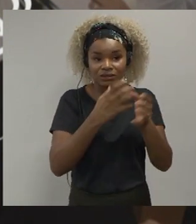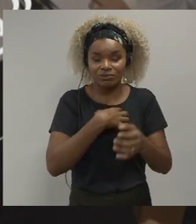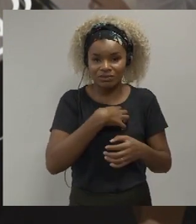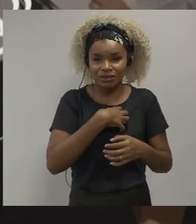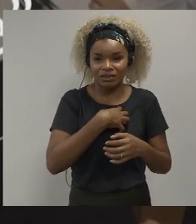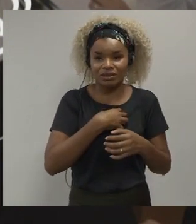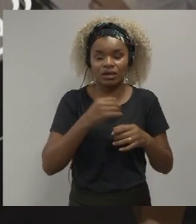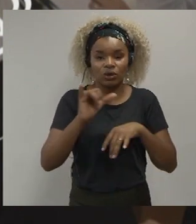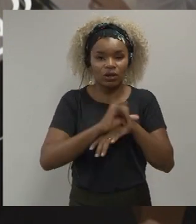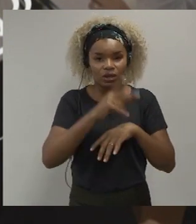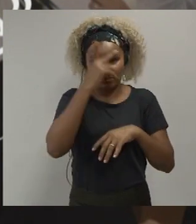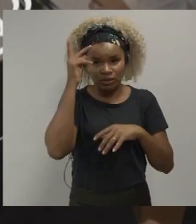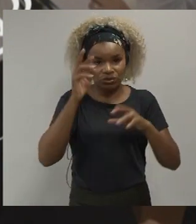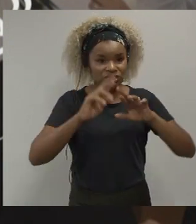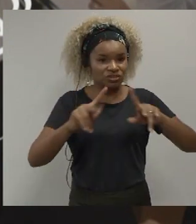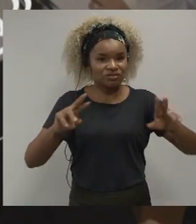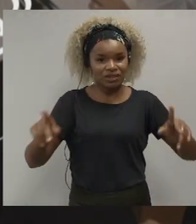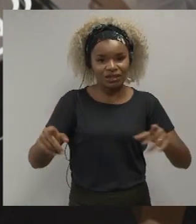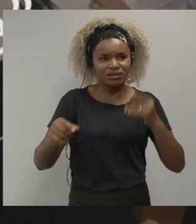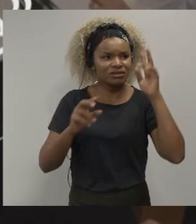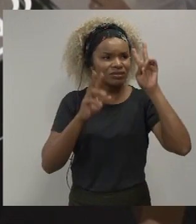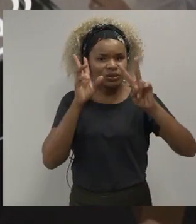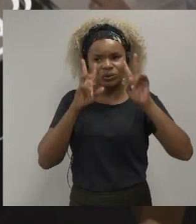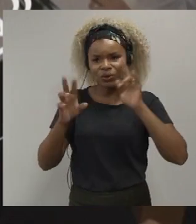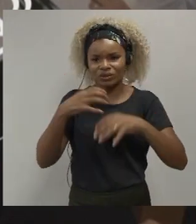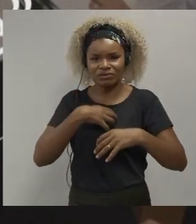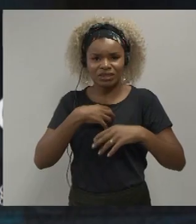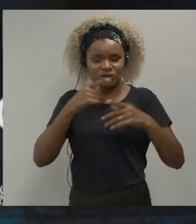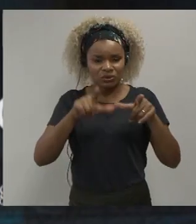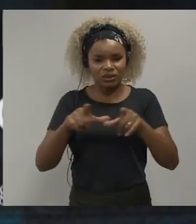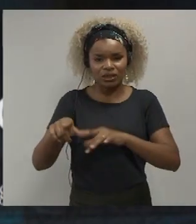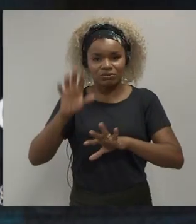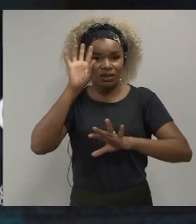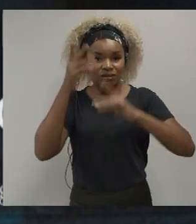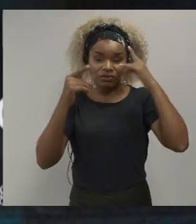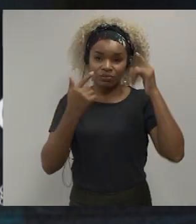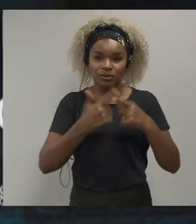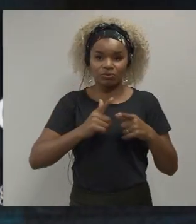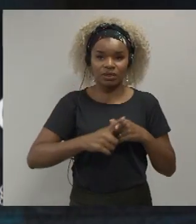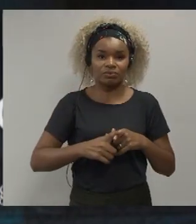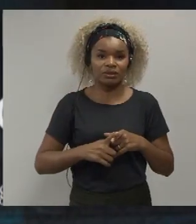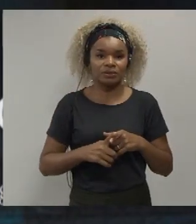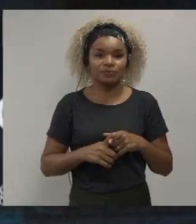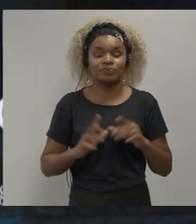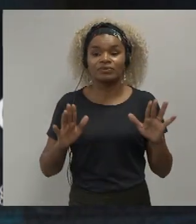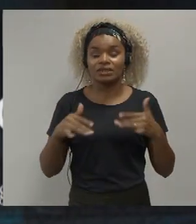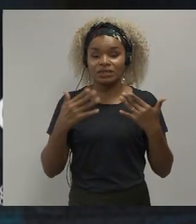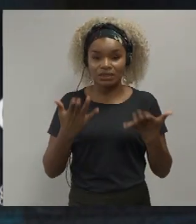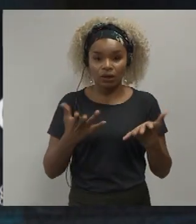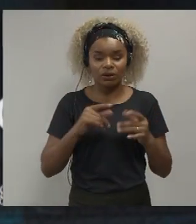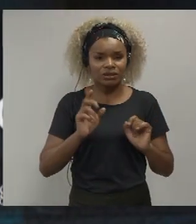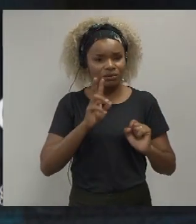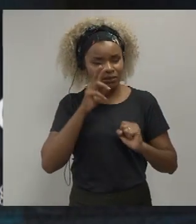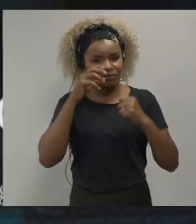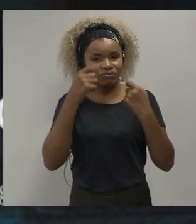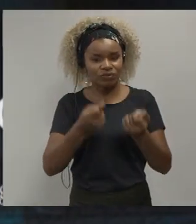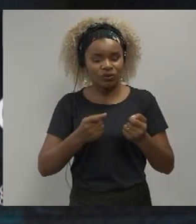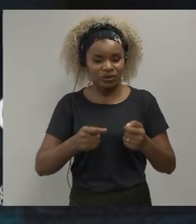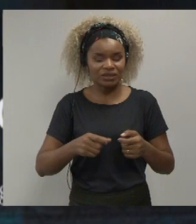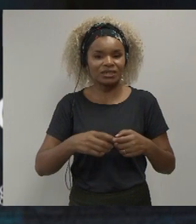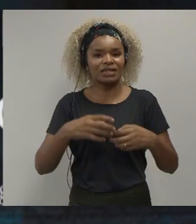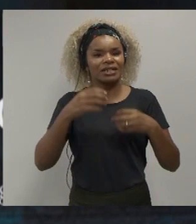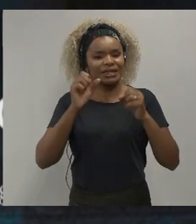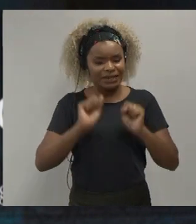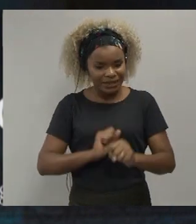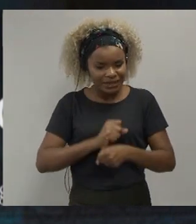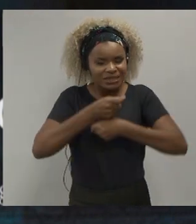together people from different ministries to solve problems and there is a huge effort to try and hire